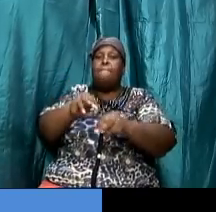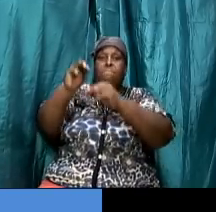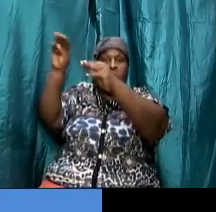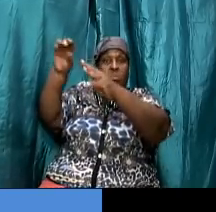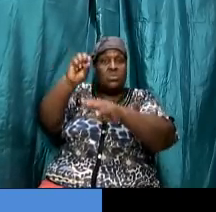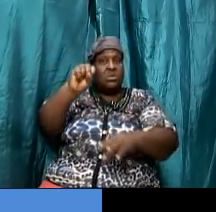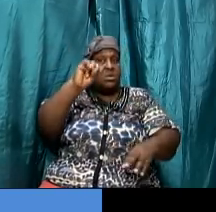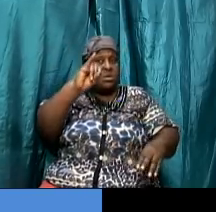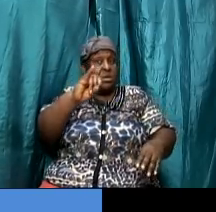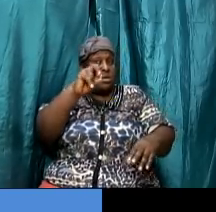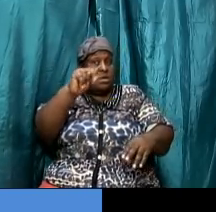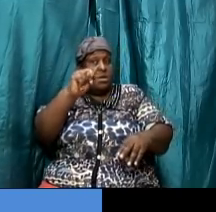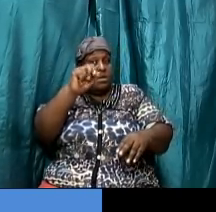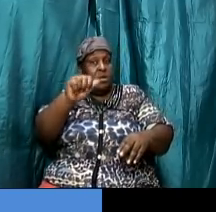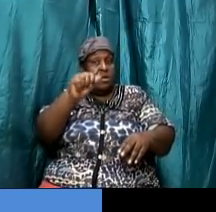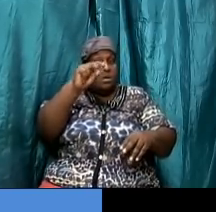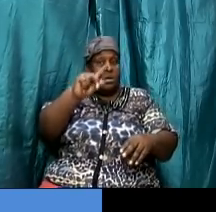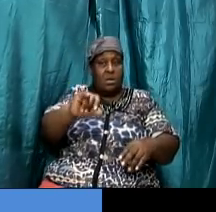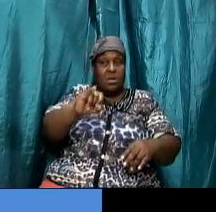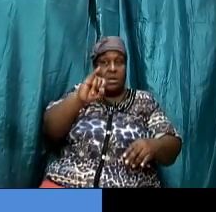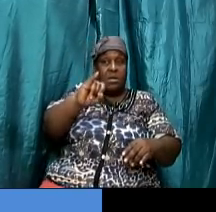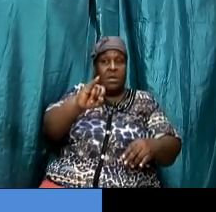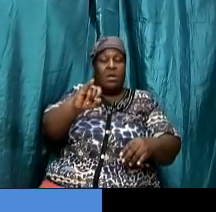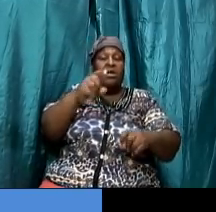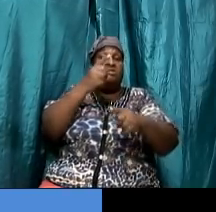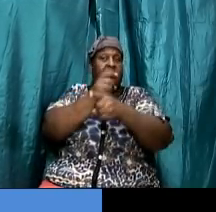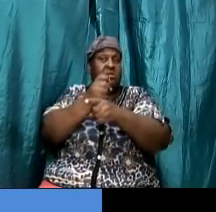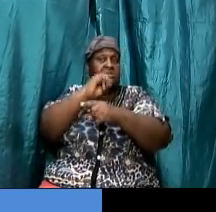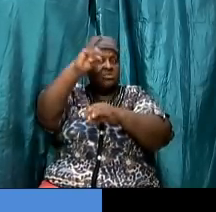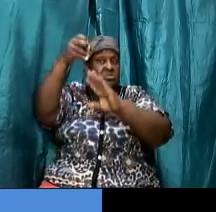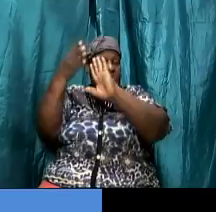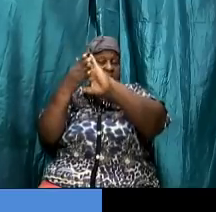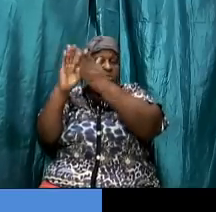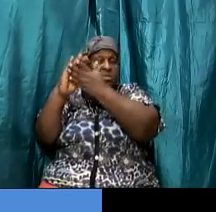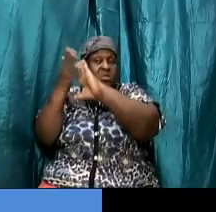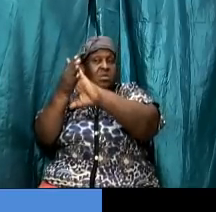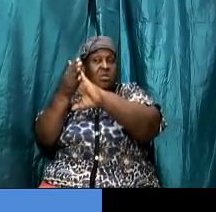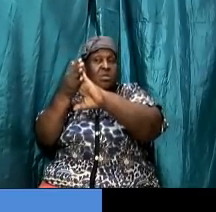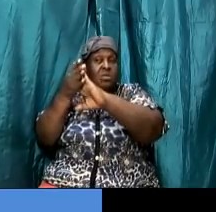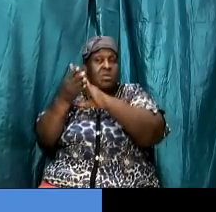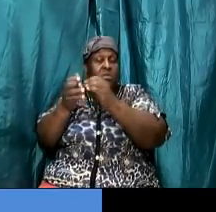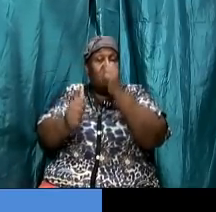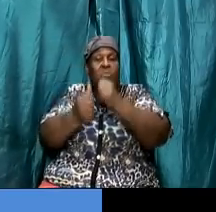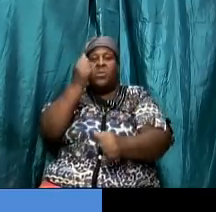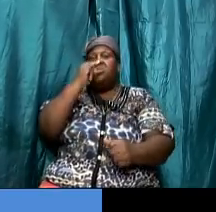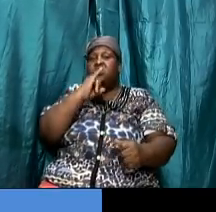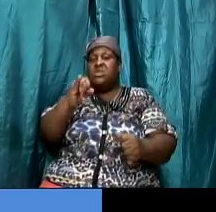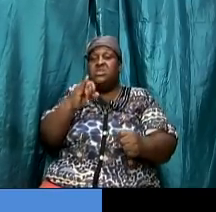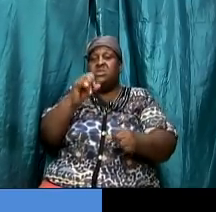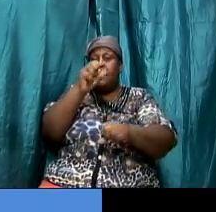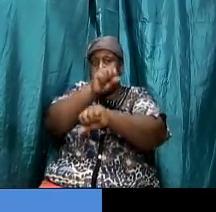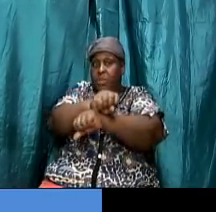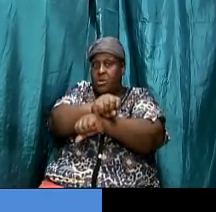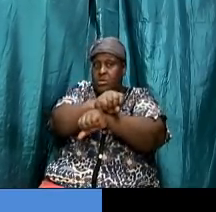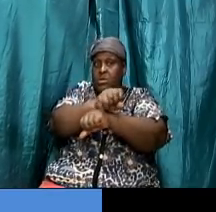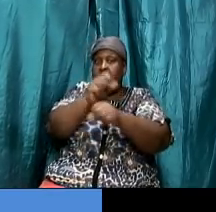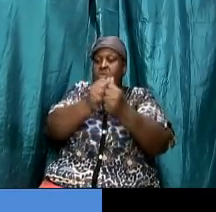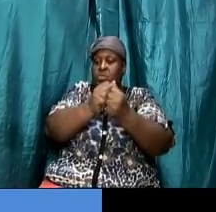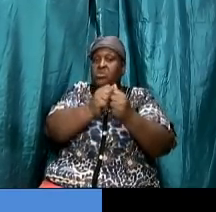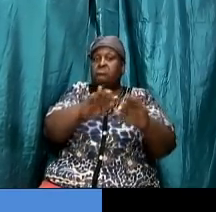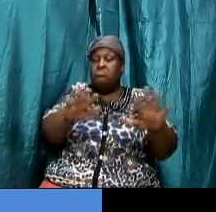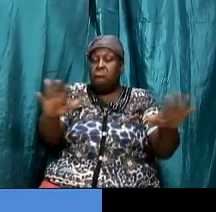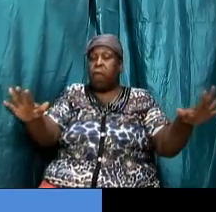and answered to jerusalem which now is and is in bondage with her children